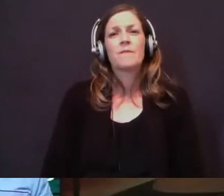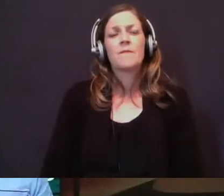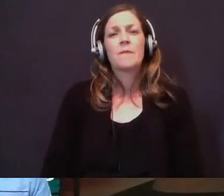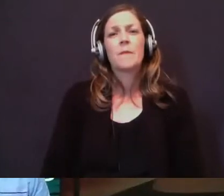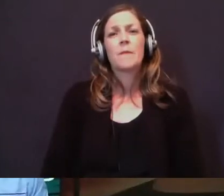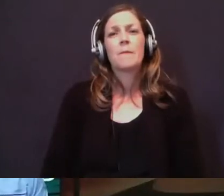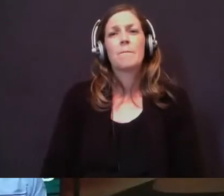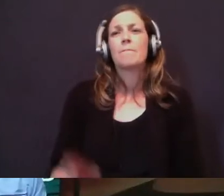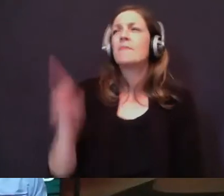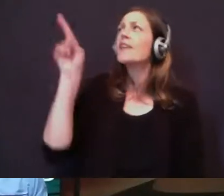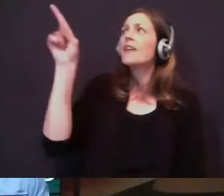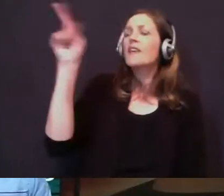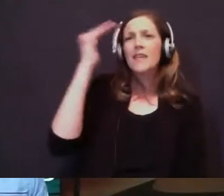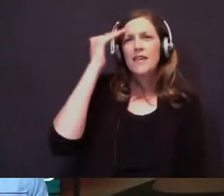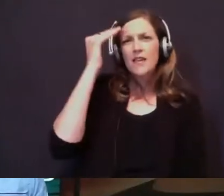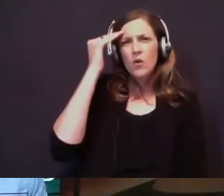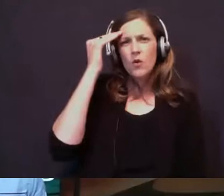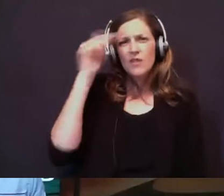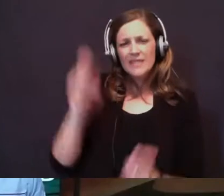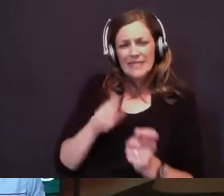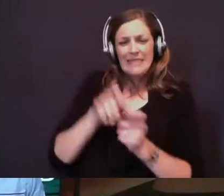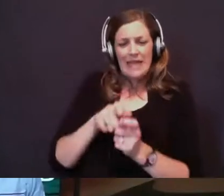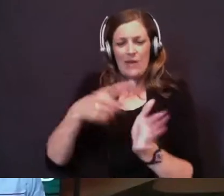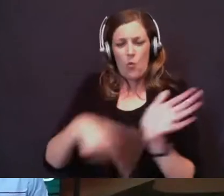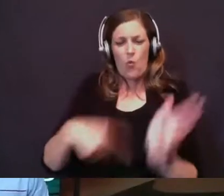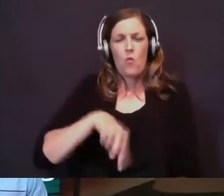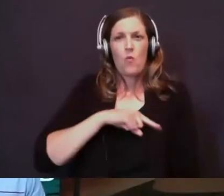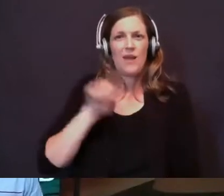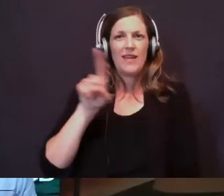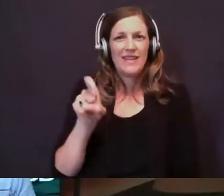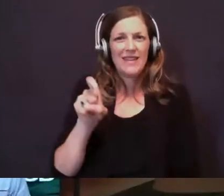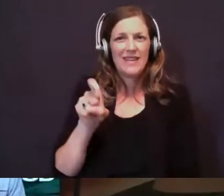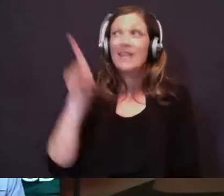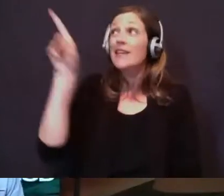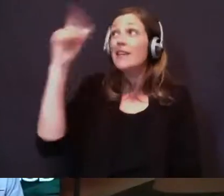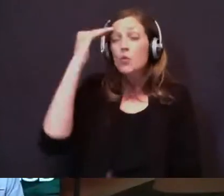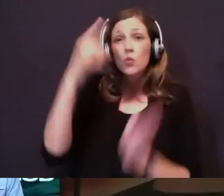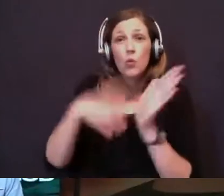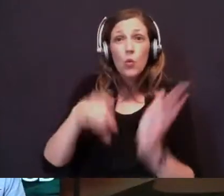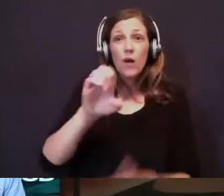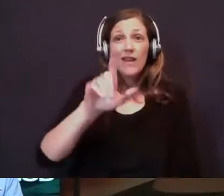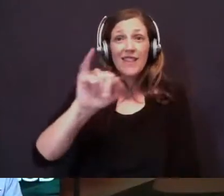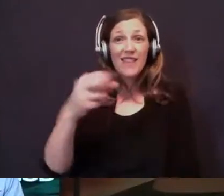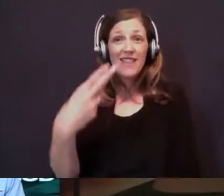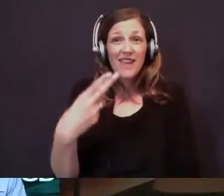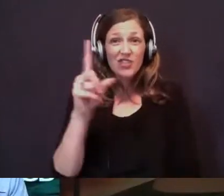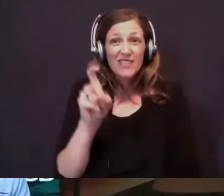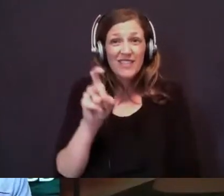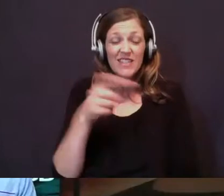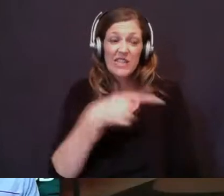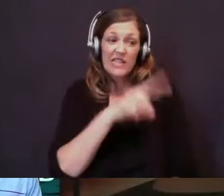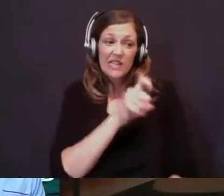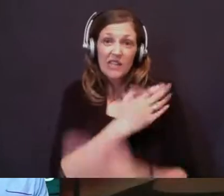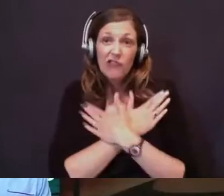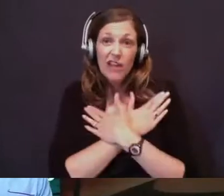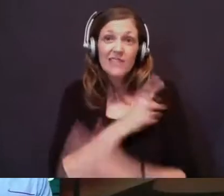He knows exactly what we need. He knew what Elijah needed. He knew he needed rest. He knew